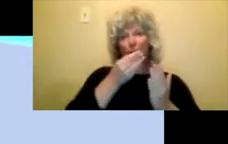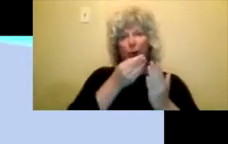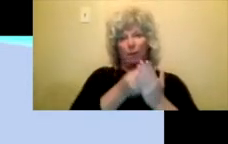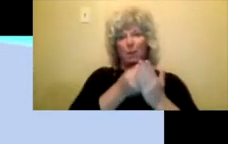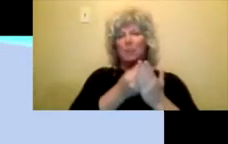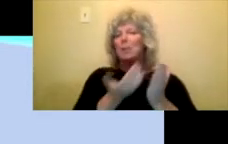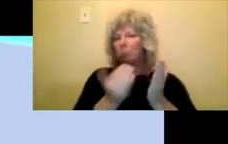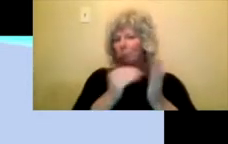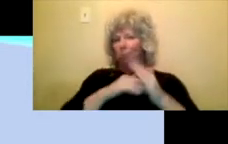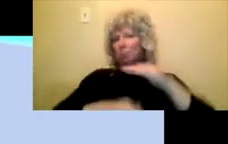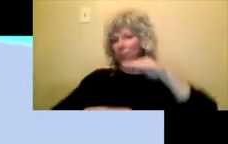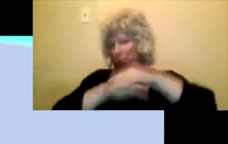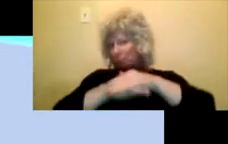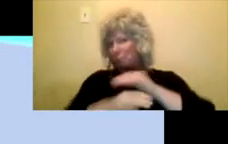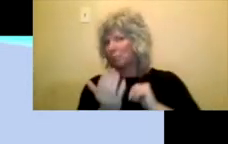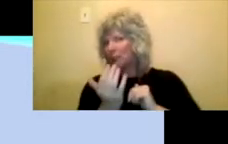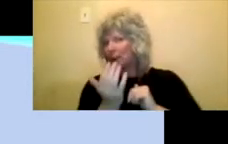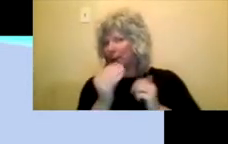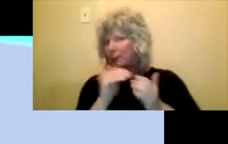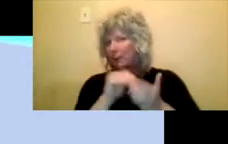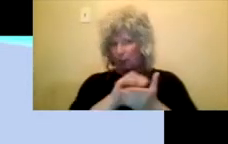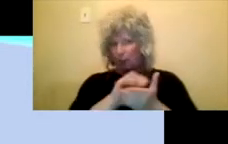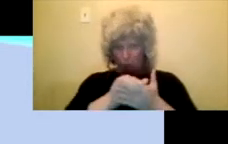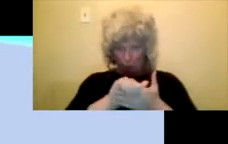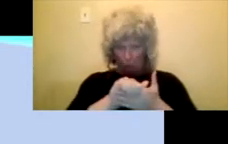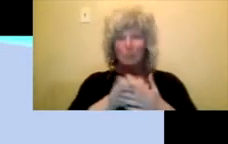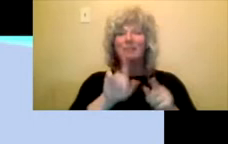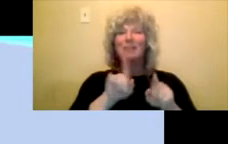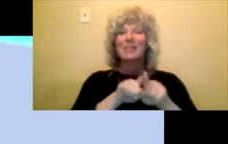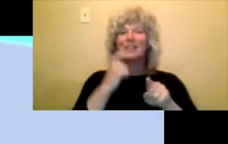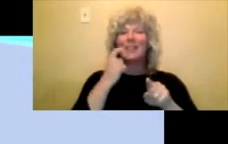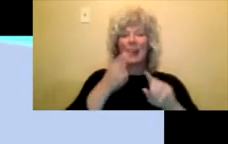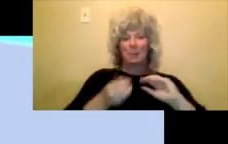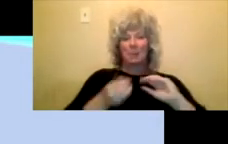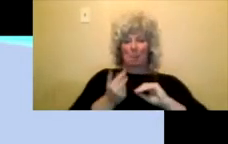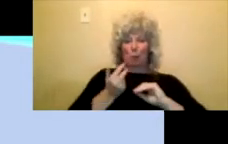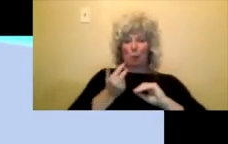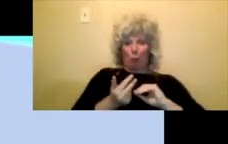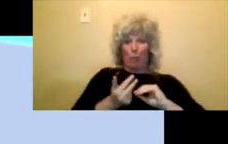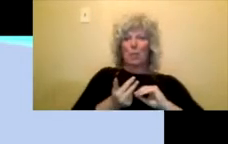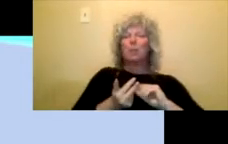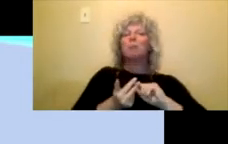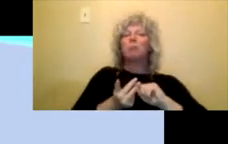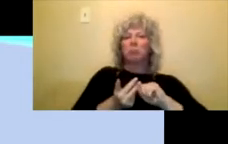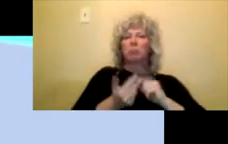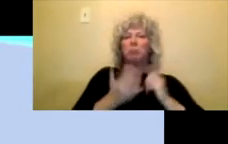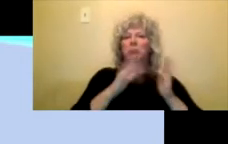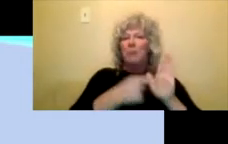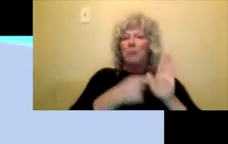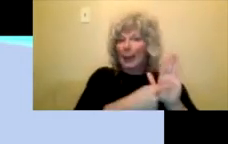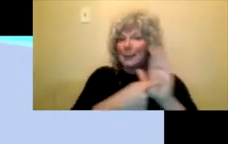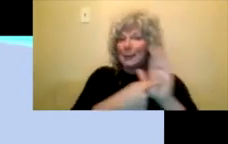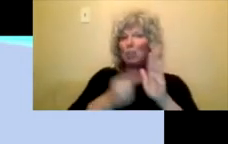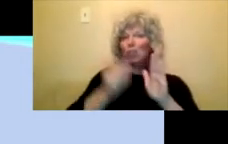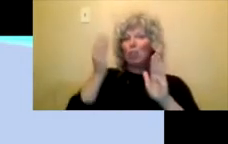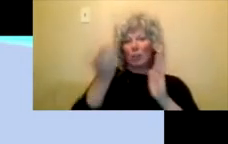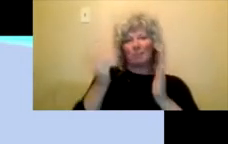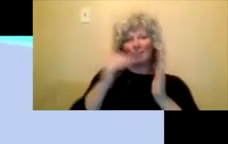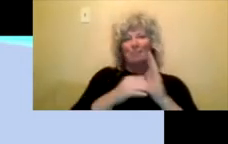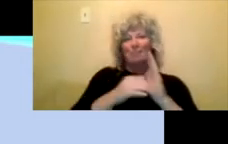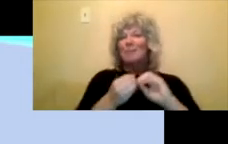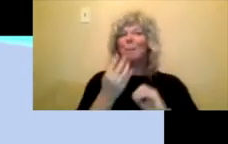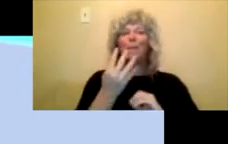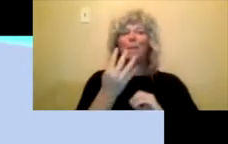again. And like the exhibition dissemination category, it can't be a hundred percent of the ask.